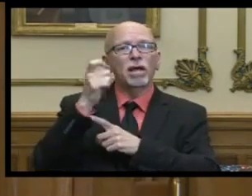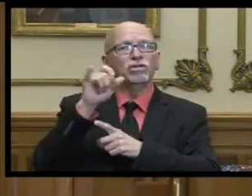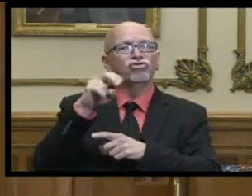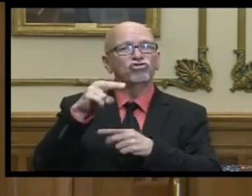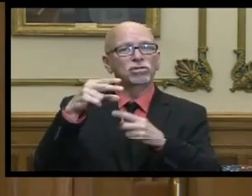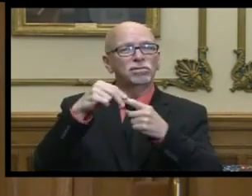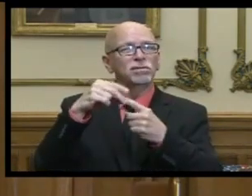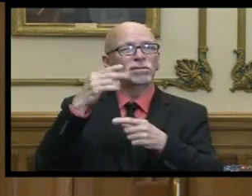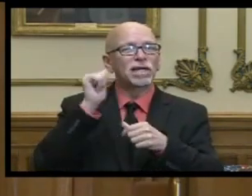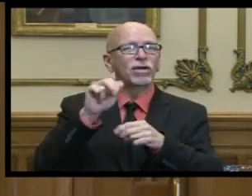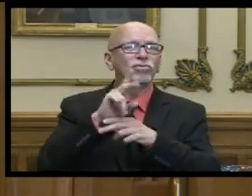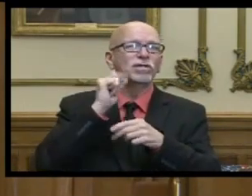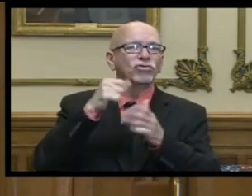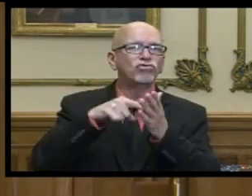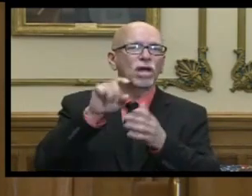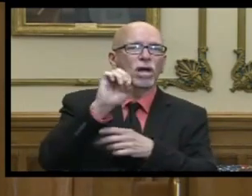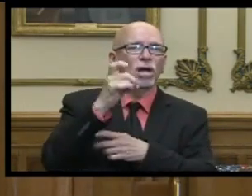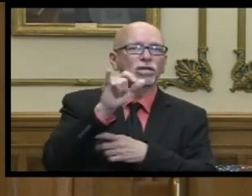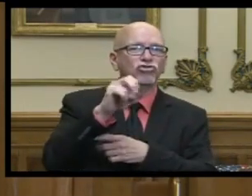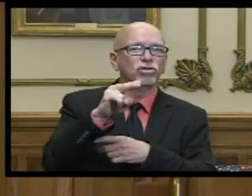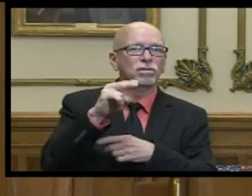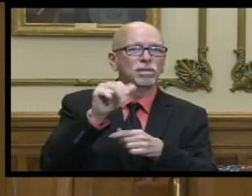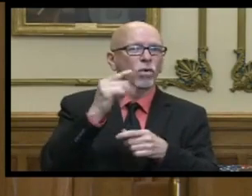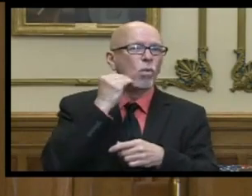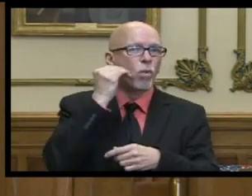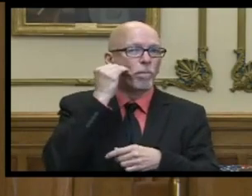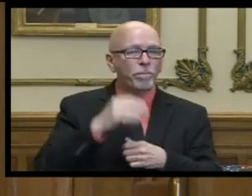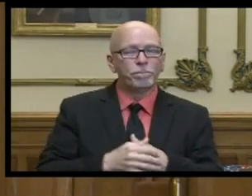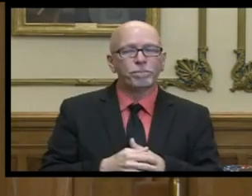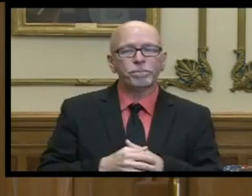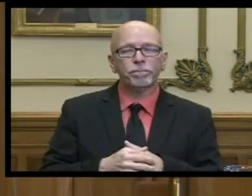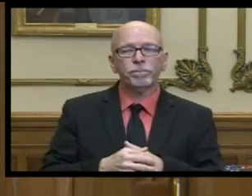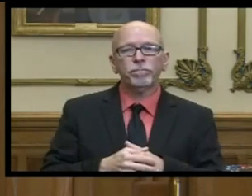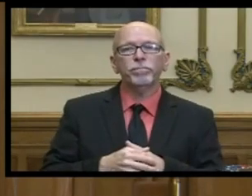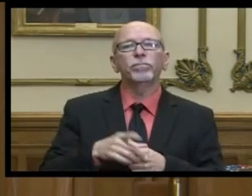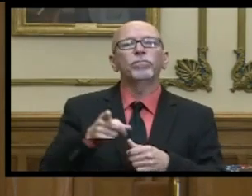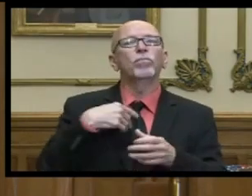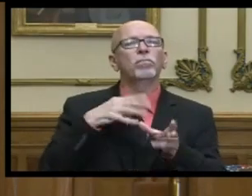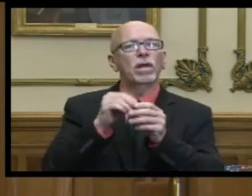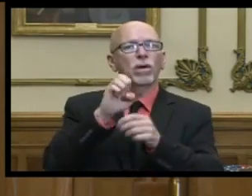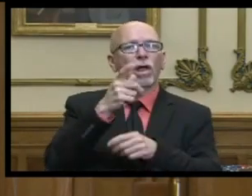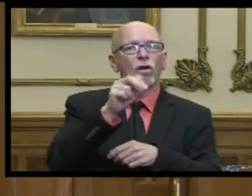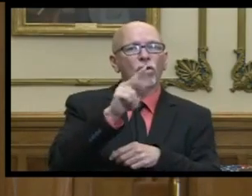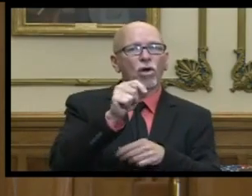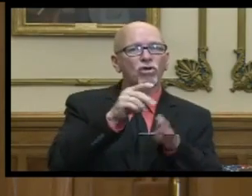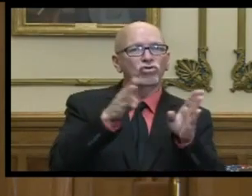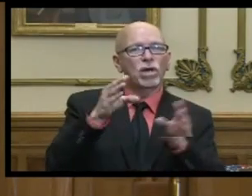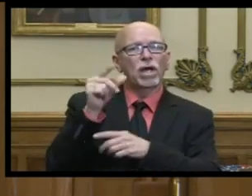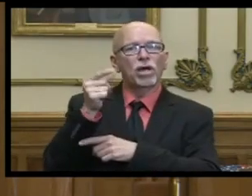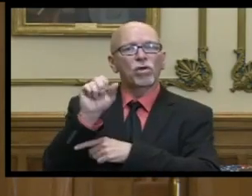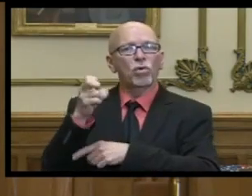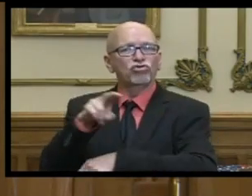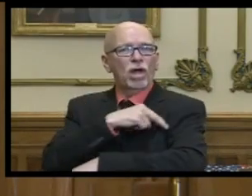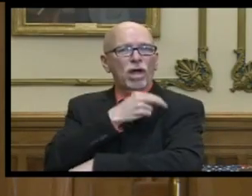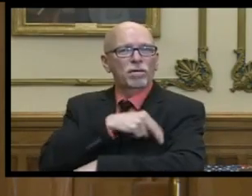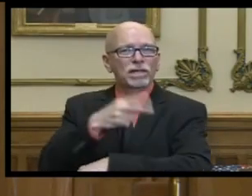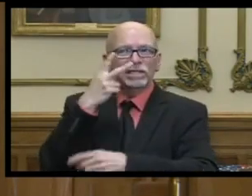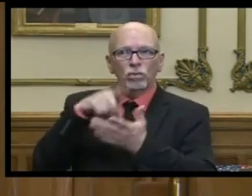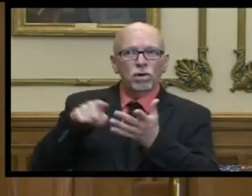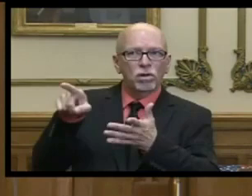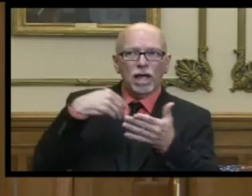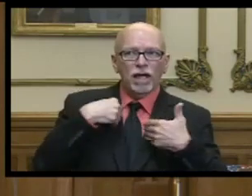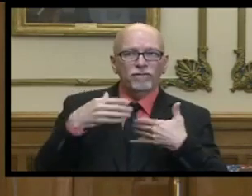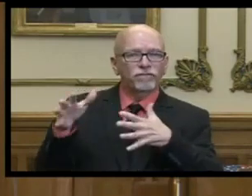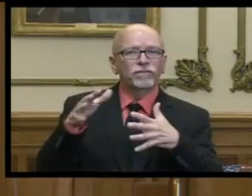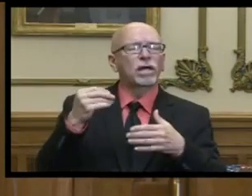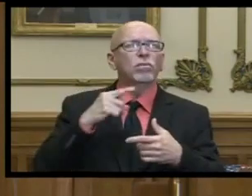which can be used for monitoring oxygen levels at home we met with both elkhart general and goshen hospital to discuss what they were seeing and